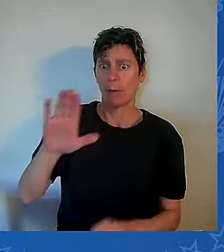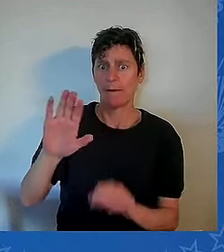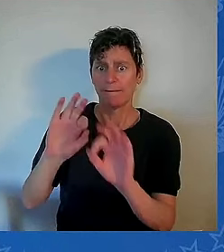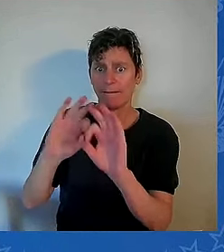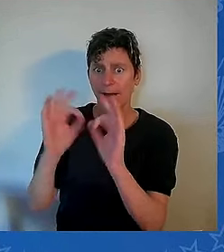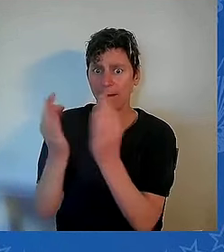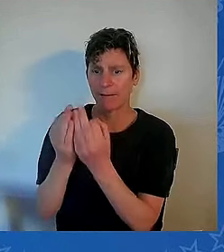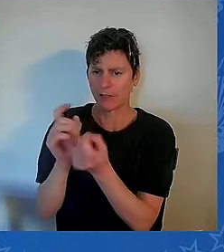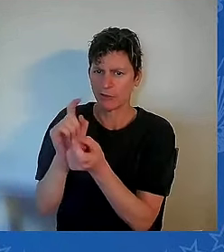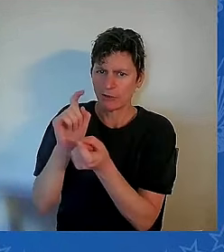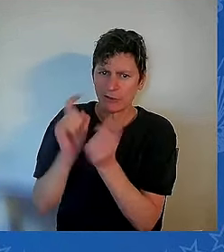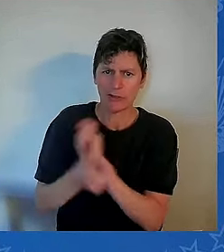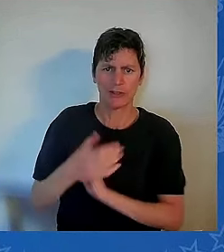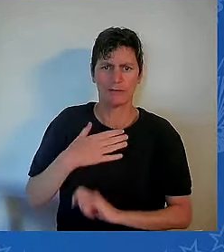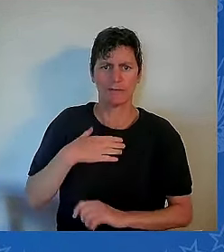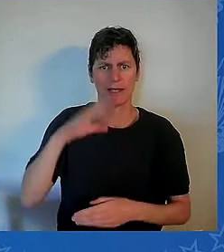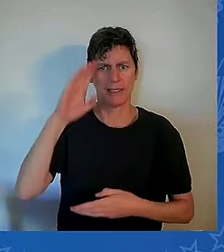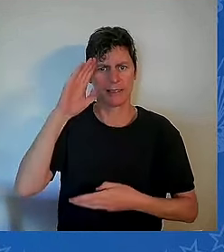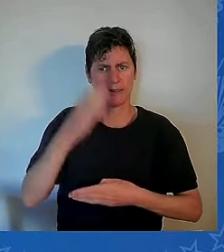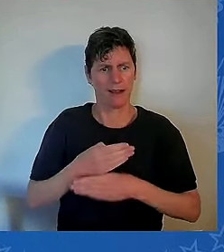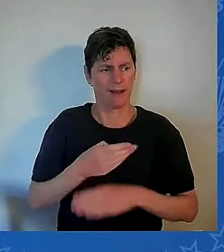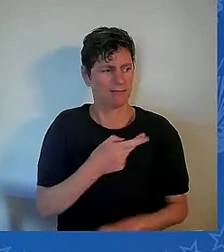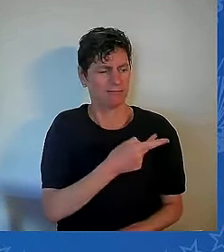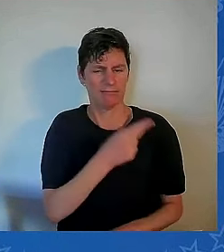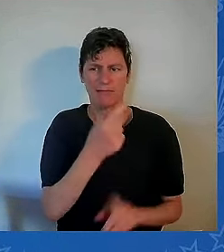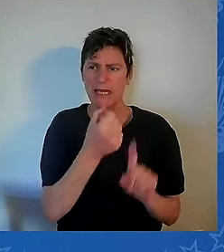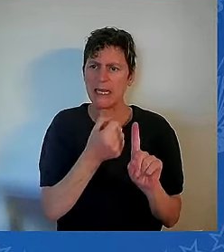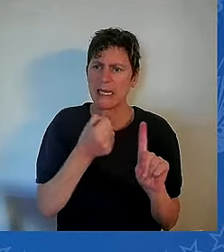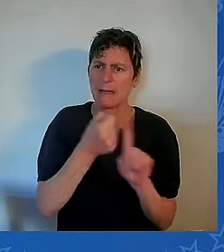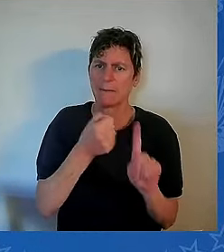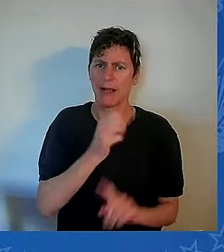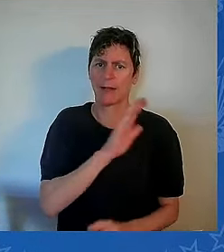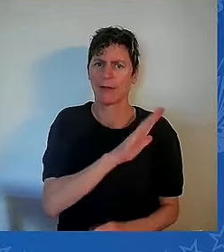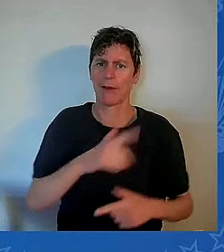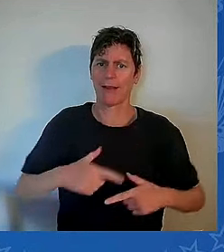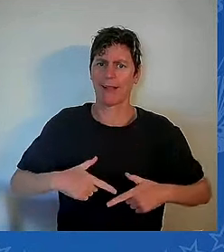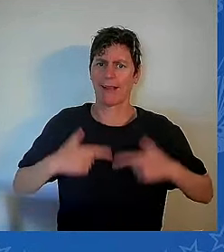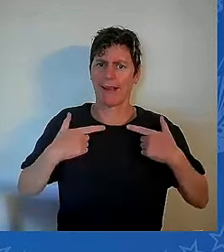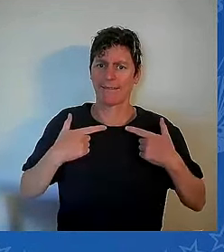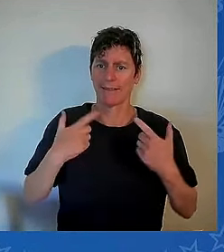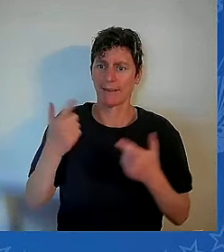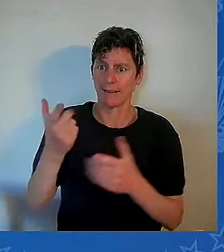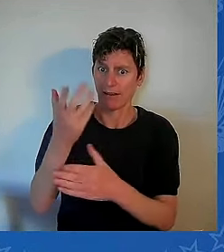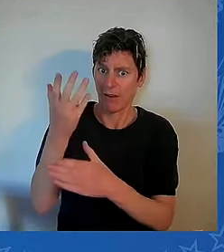When I lost my son, Beau, who was Attorney General of the State of Delaware,